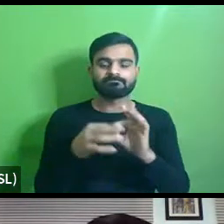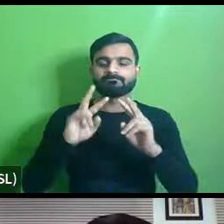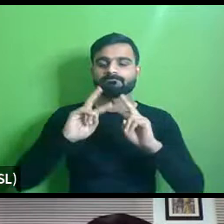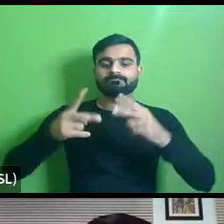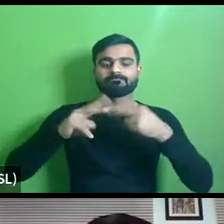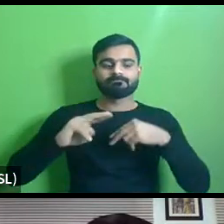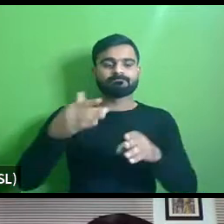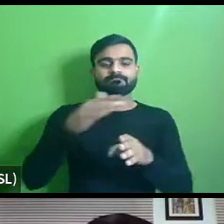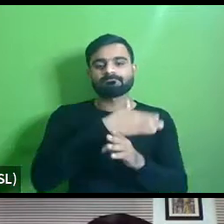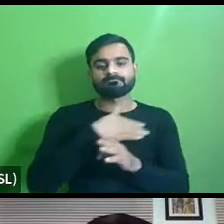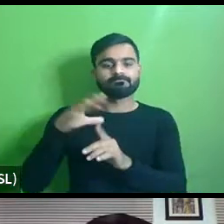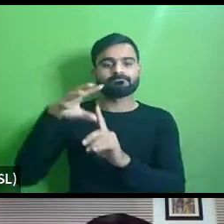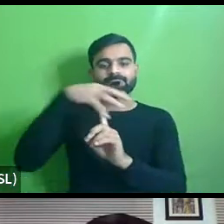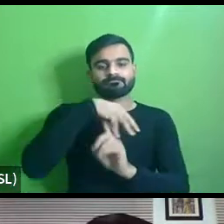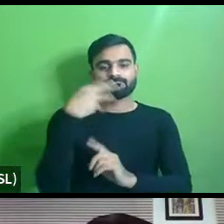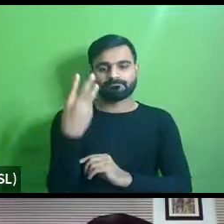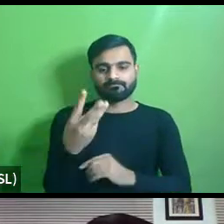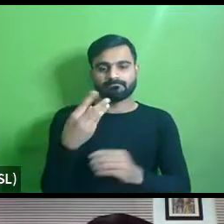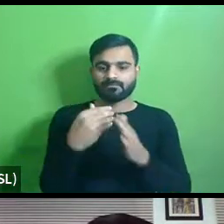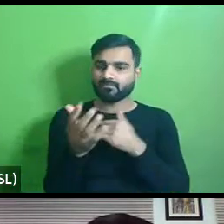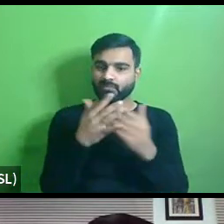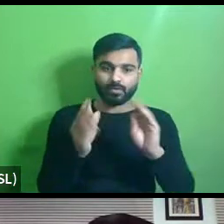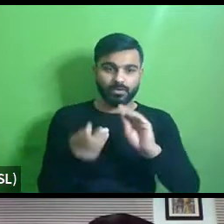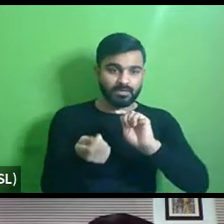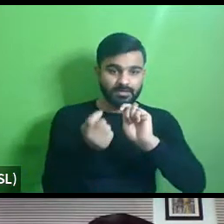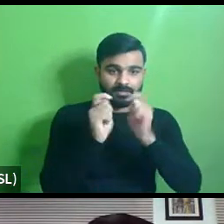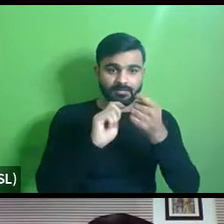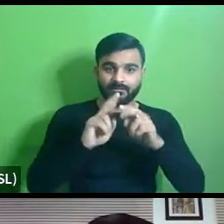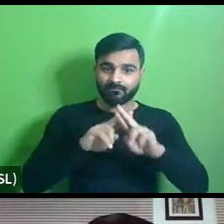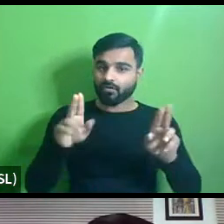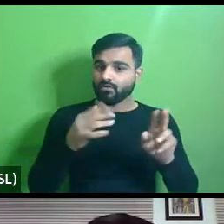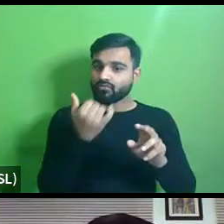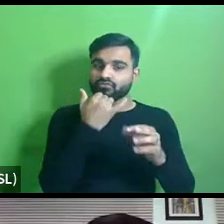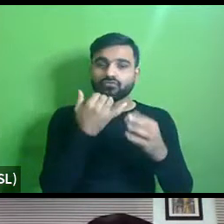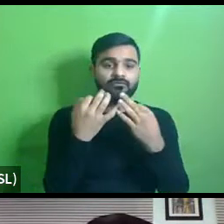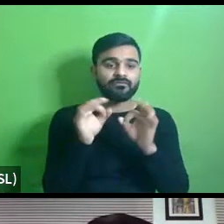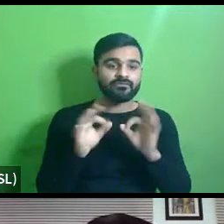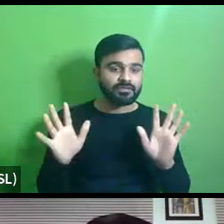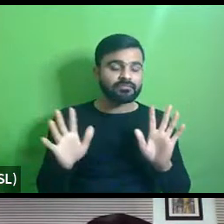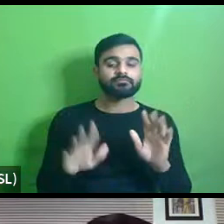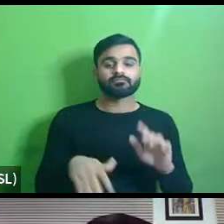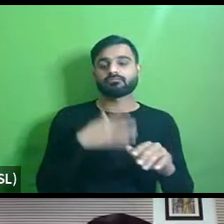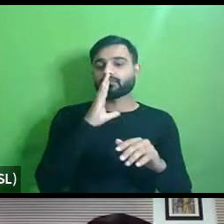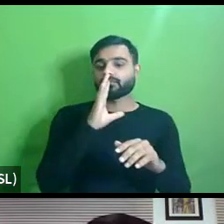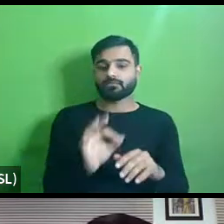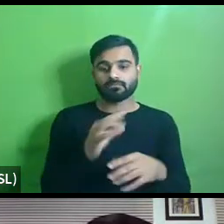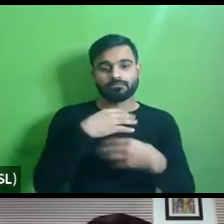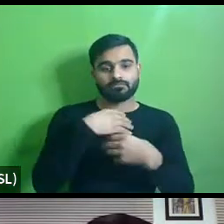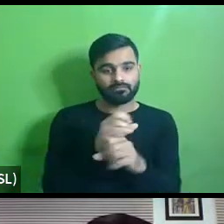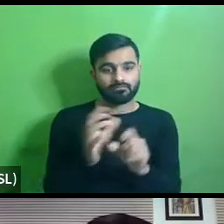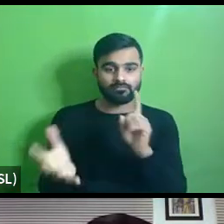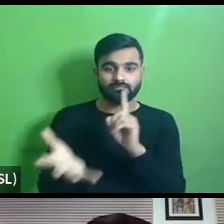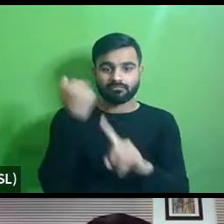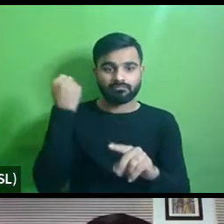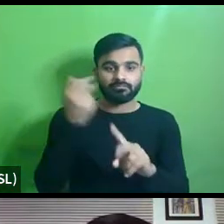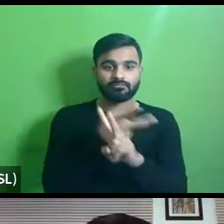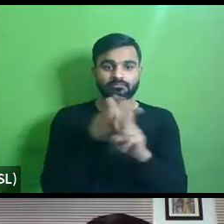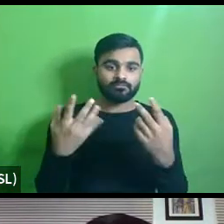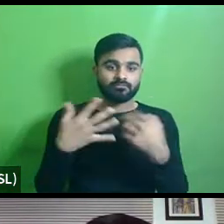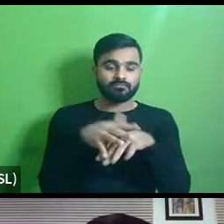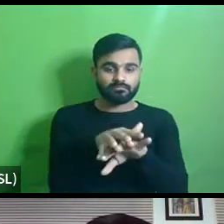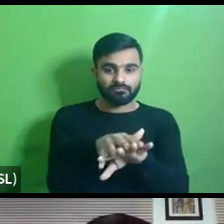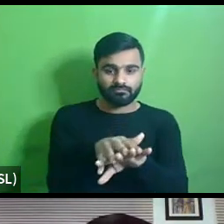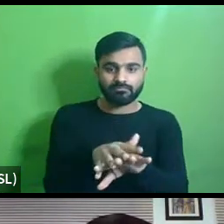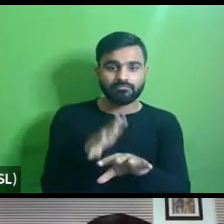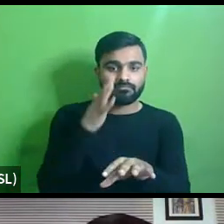departments so that uh whatever is implemented is completely error-free and can actually you know achieve the kind of inclusion one is